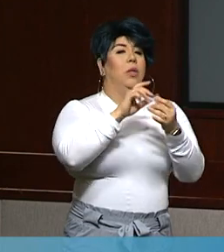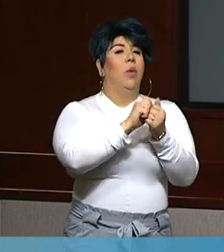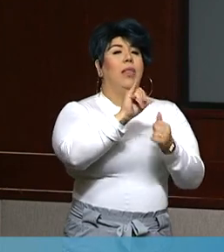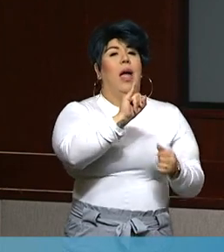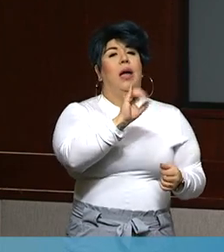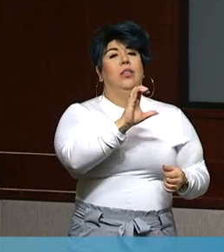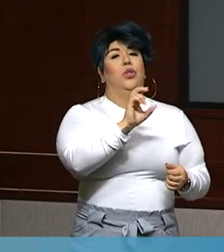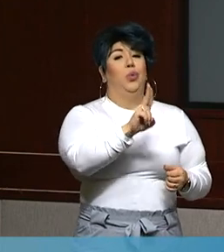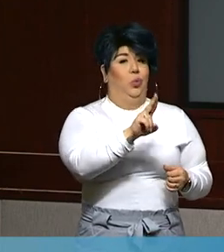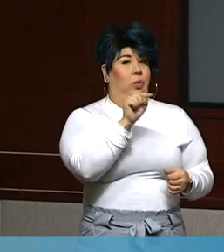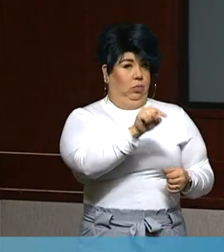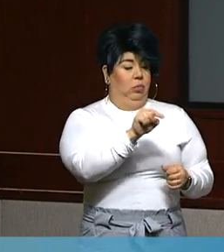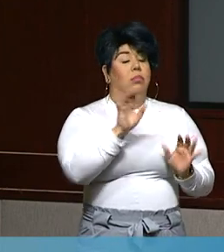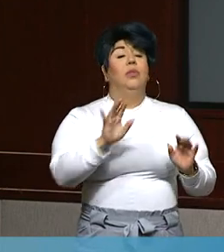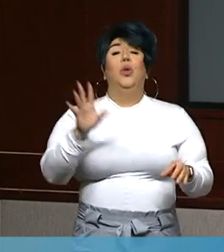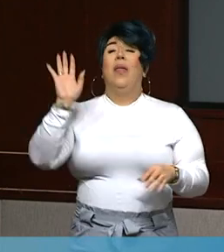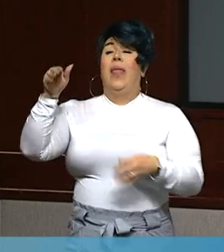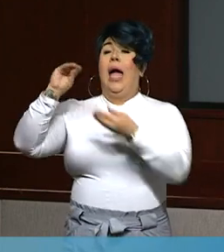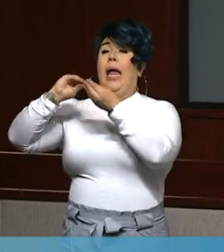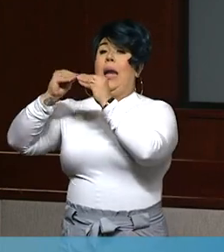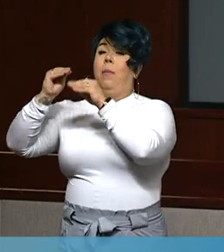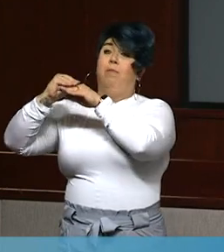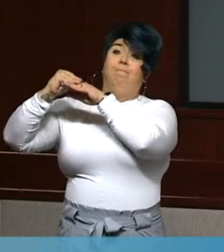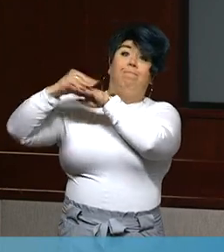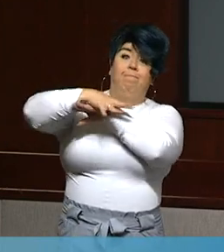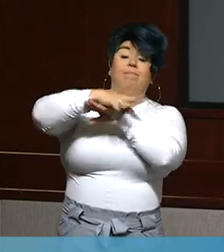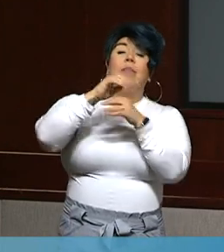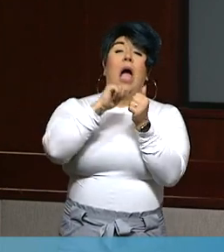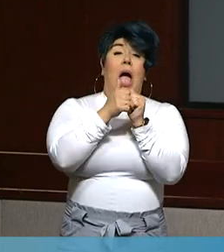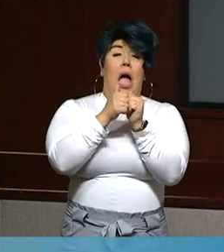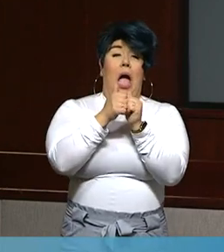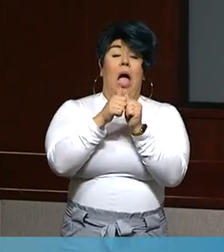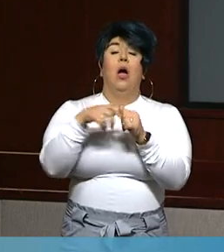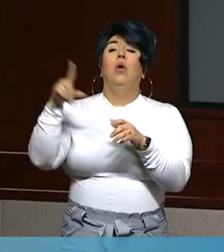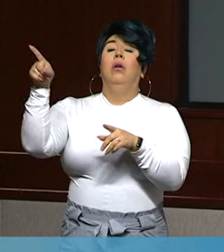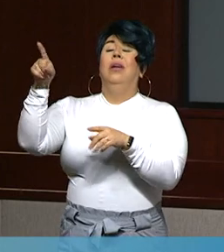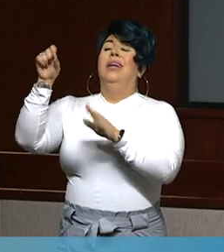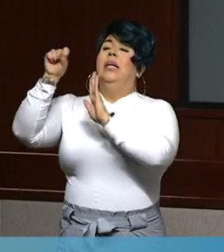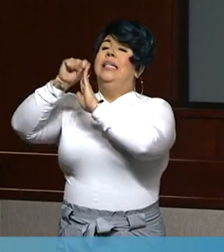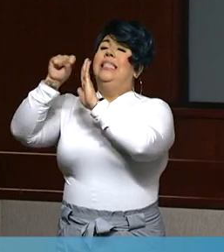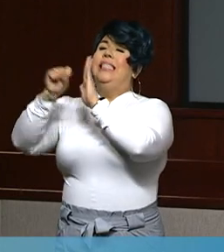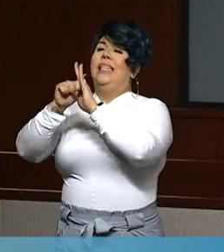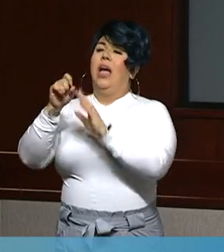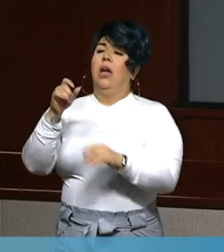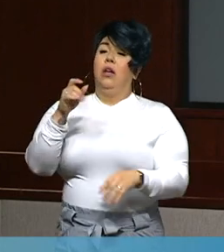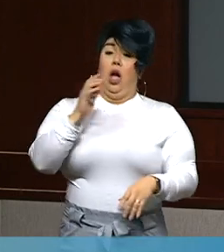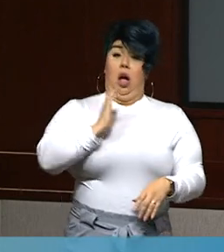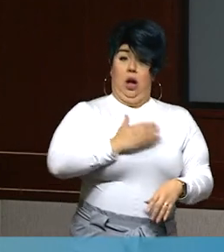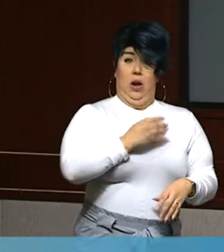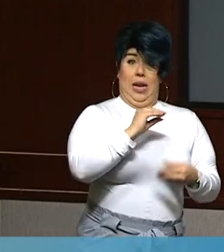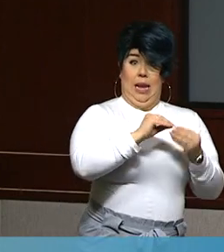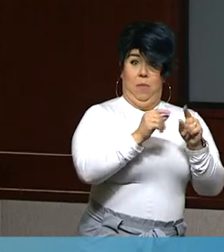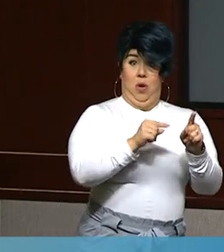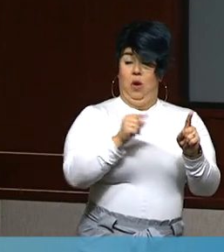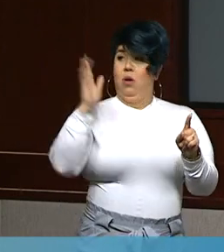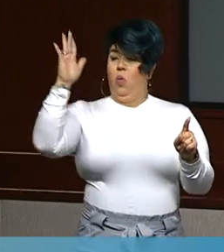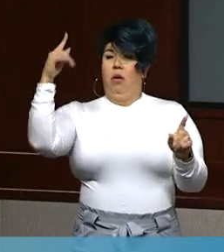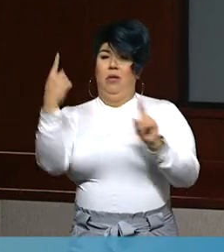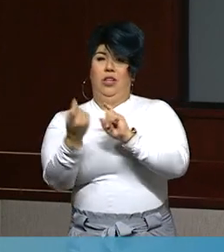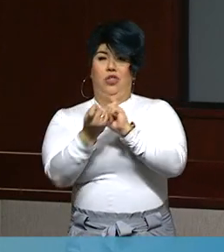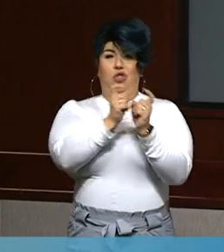and the way that that standardization factor is applied is that the state adjusts that available